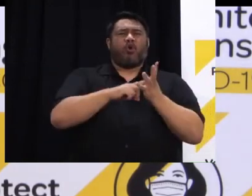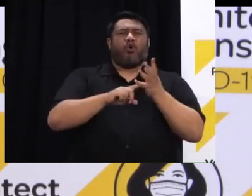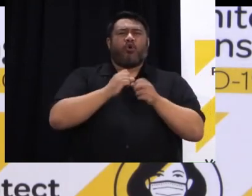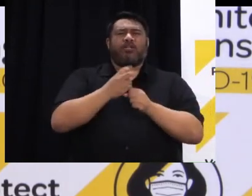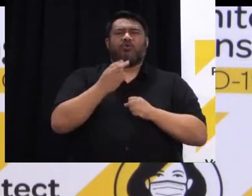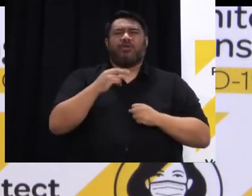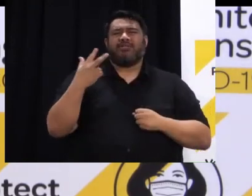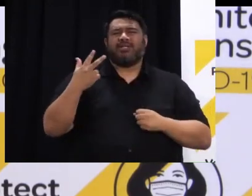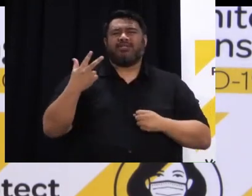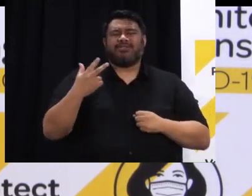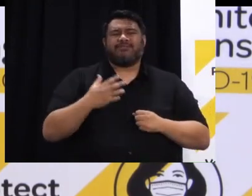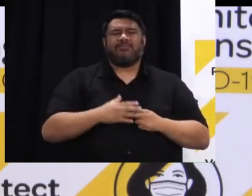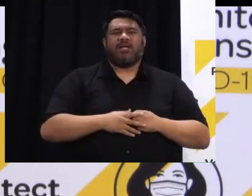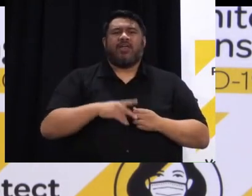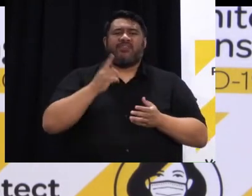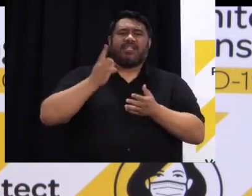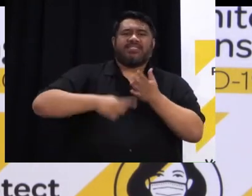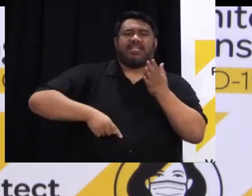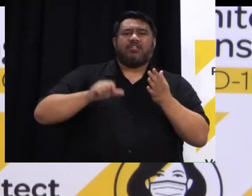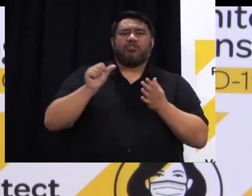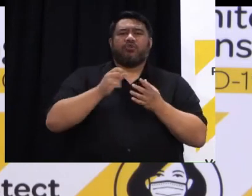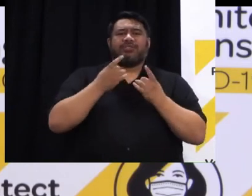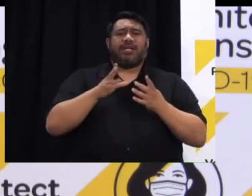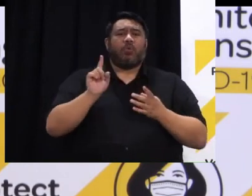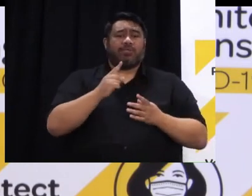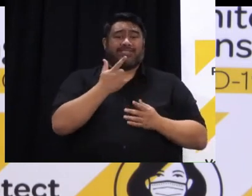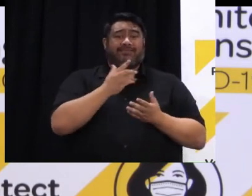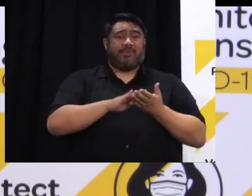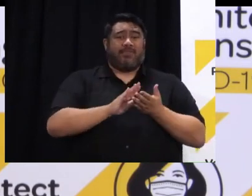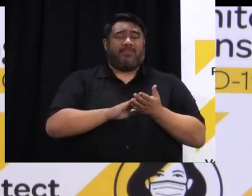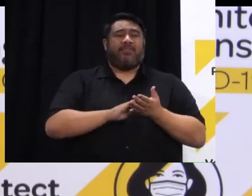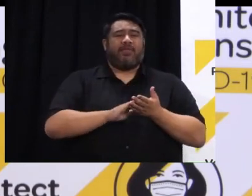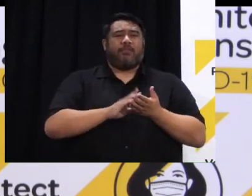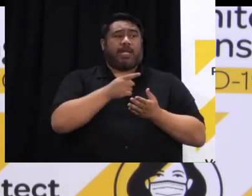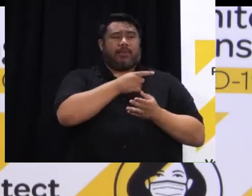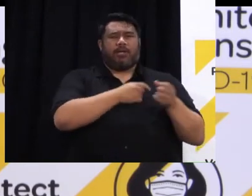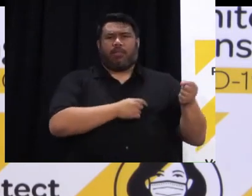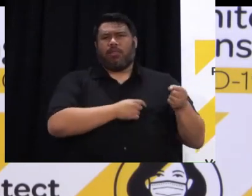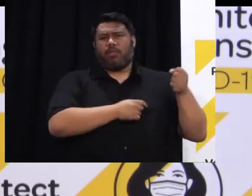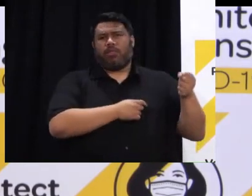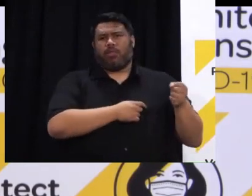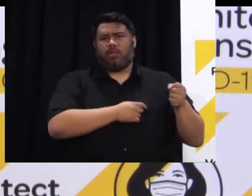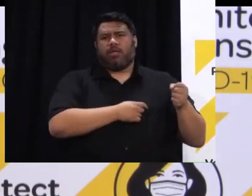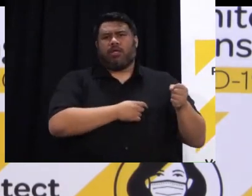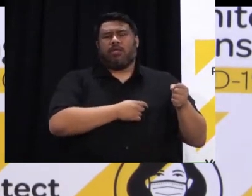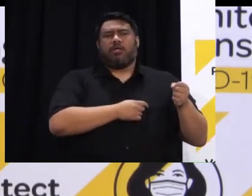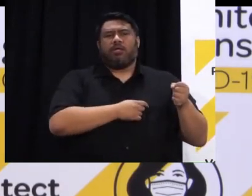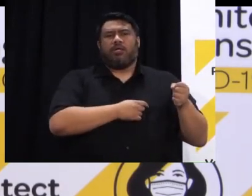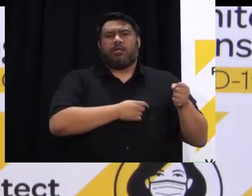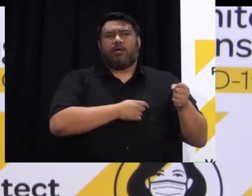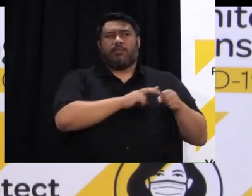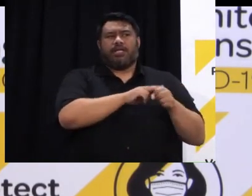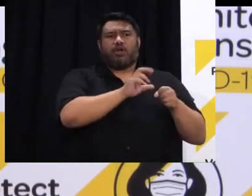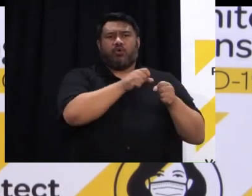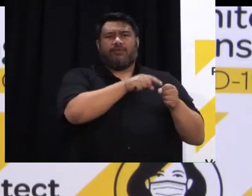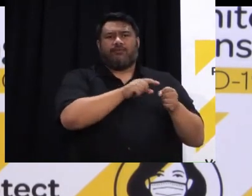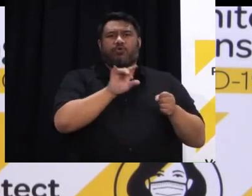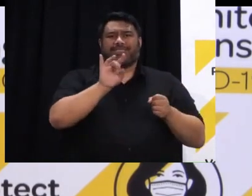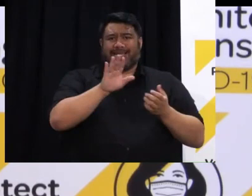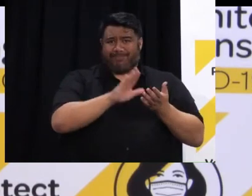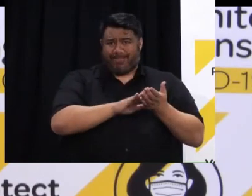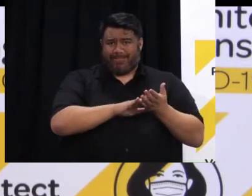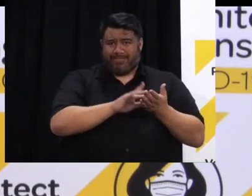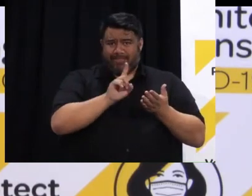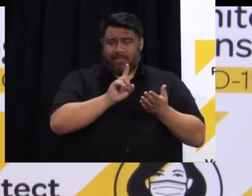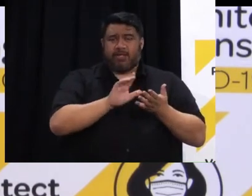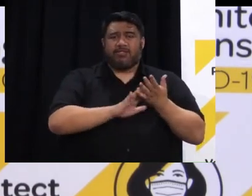point for sentence was set at seven months imprisonment he'd been in custody in relation to the district court charges for ten months so given the